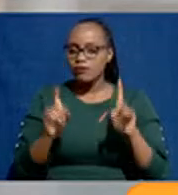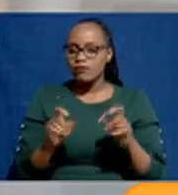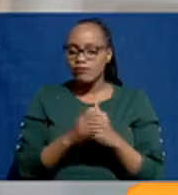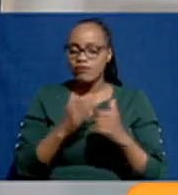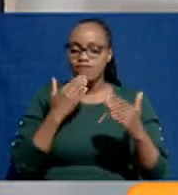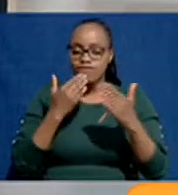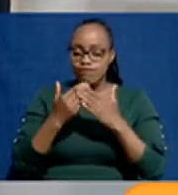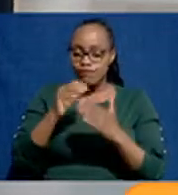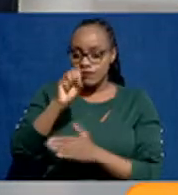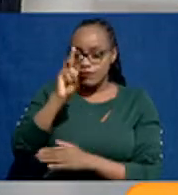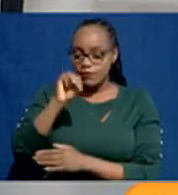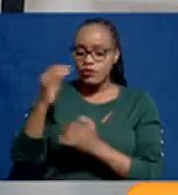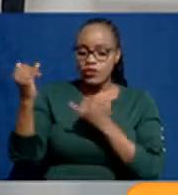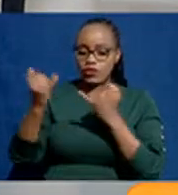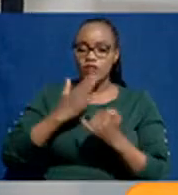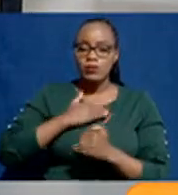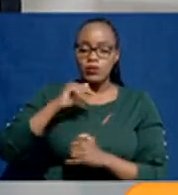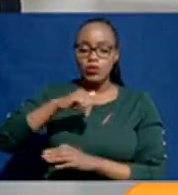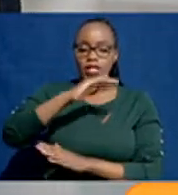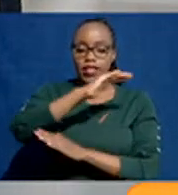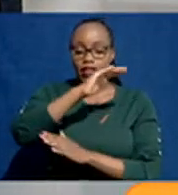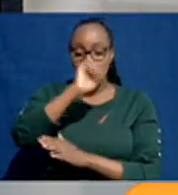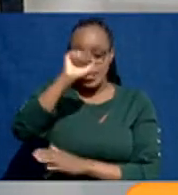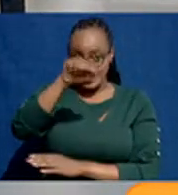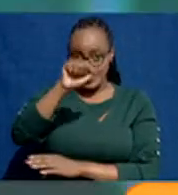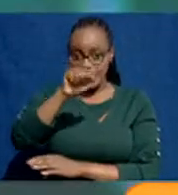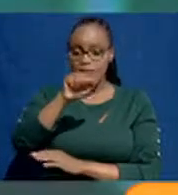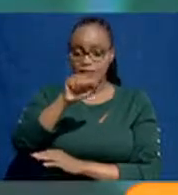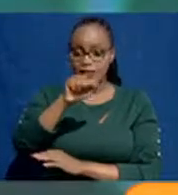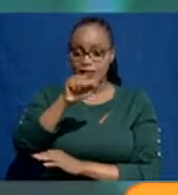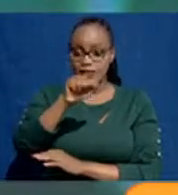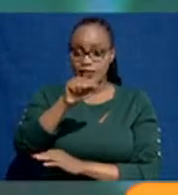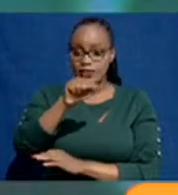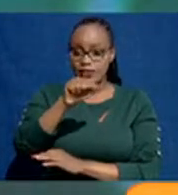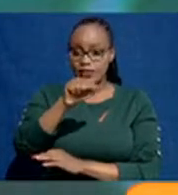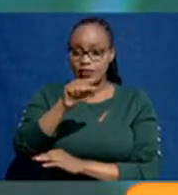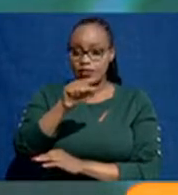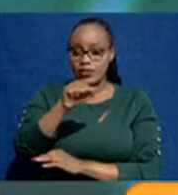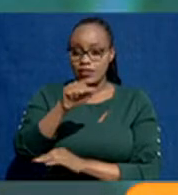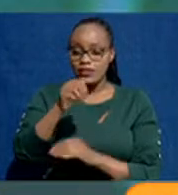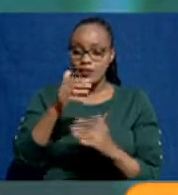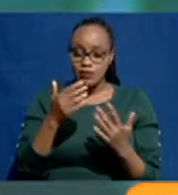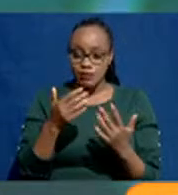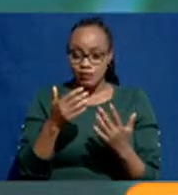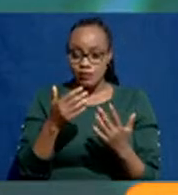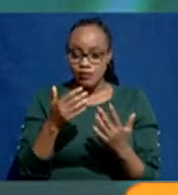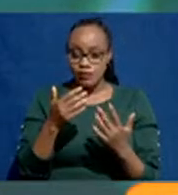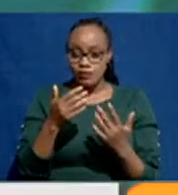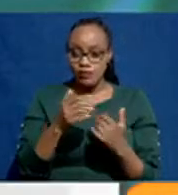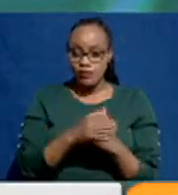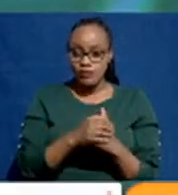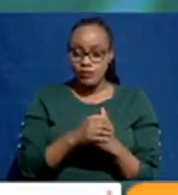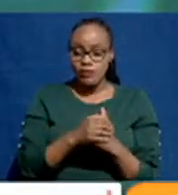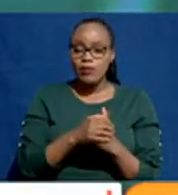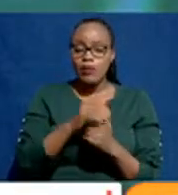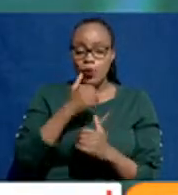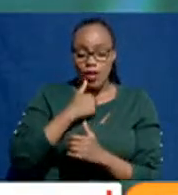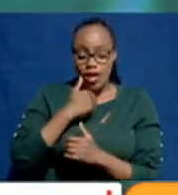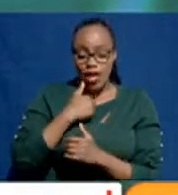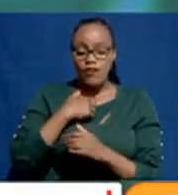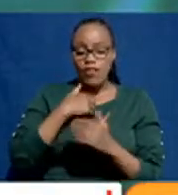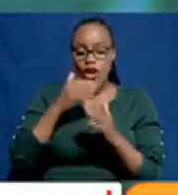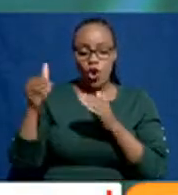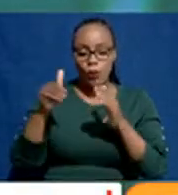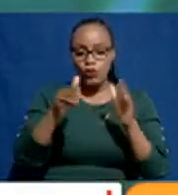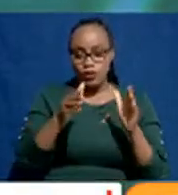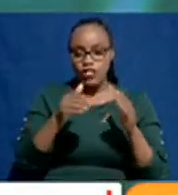you, Sam, for having me this evening. Yes, the vacancies are there for the